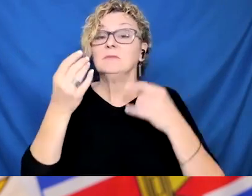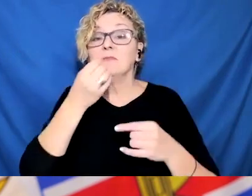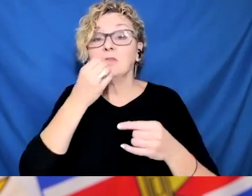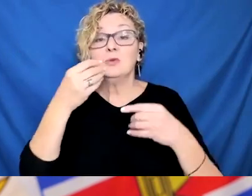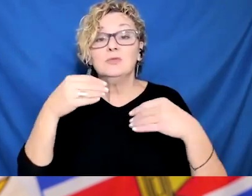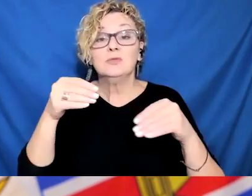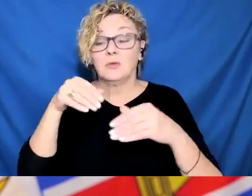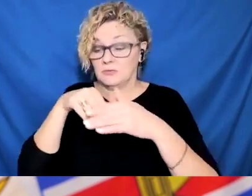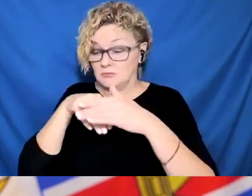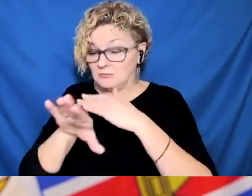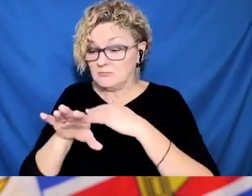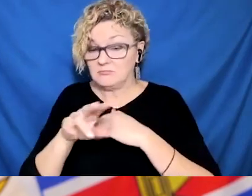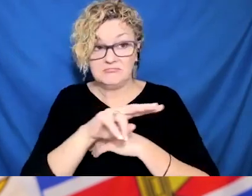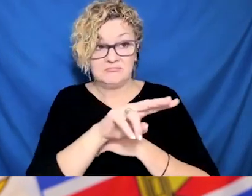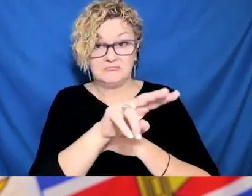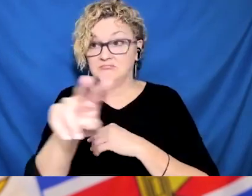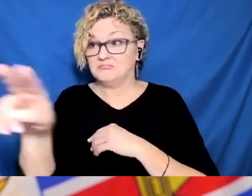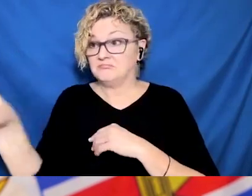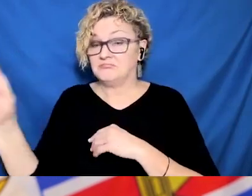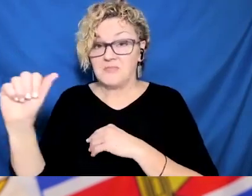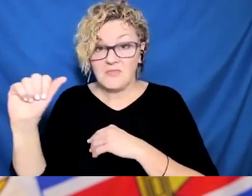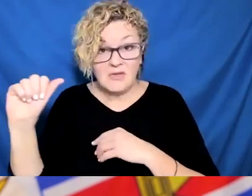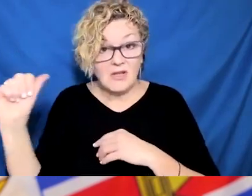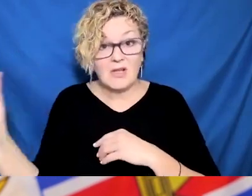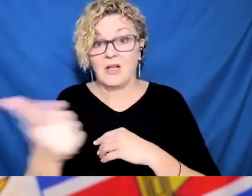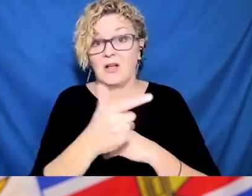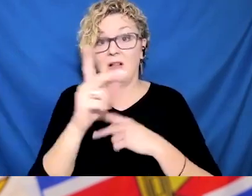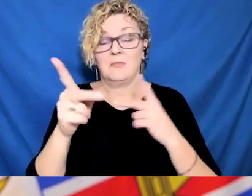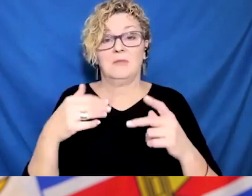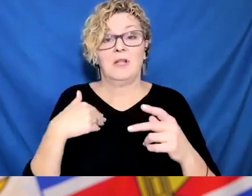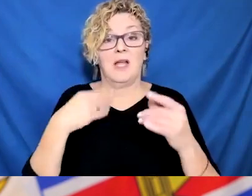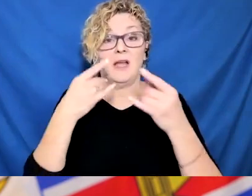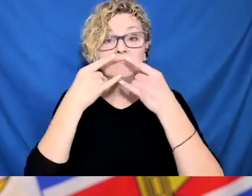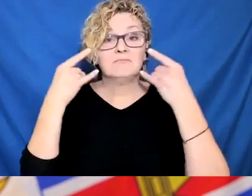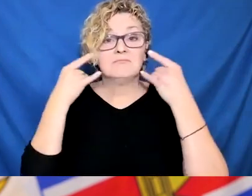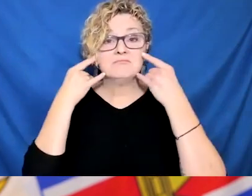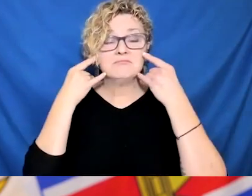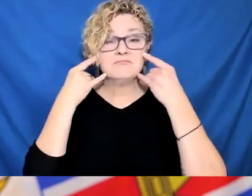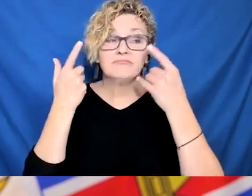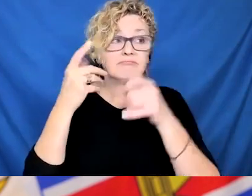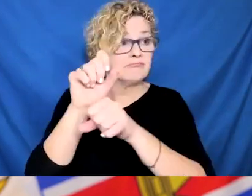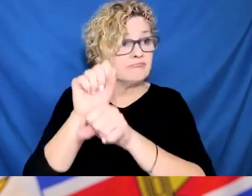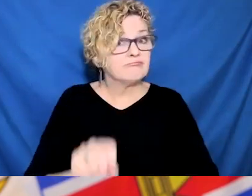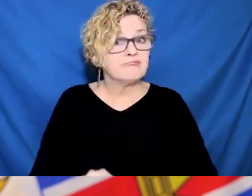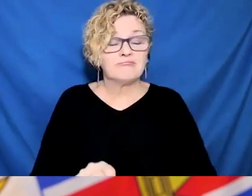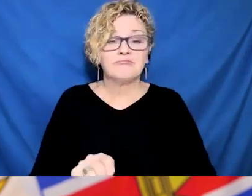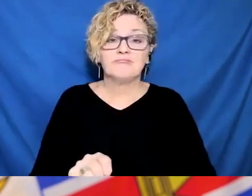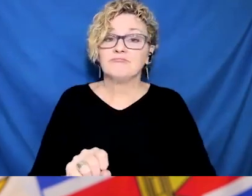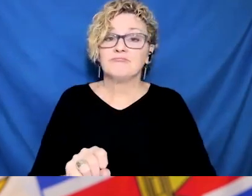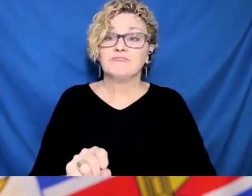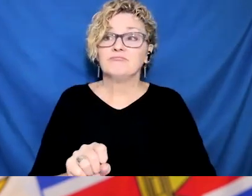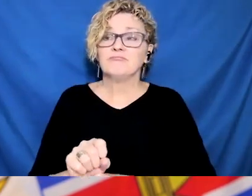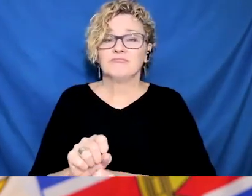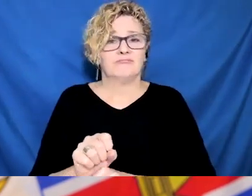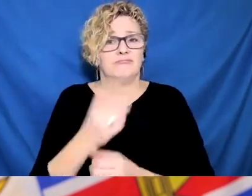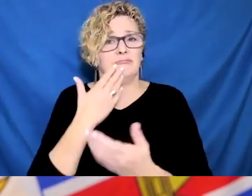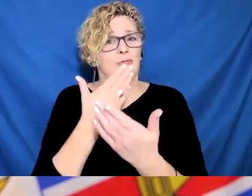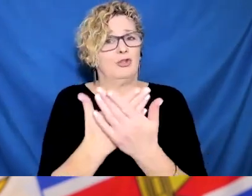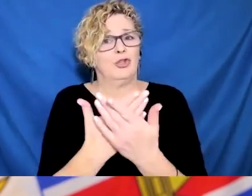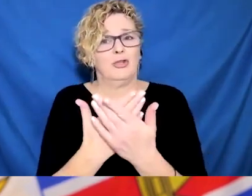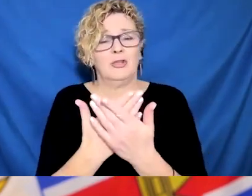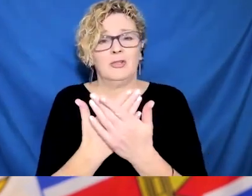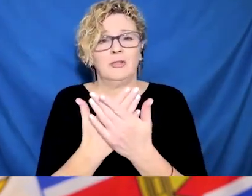where their test on admission is positive. So it's an incidental finding, it's not the reason for being in